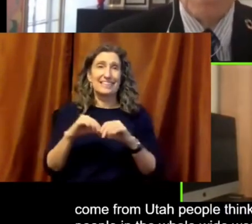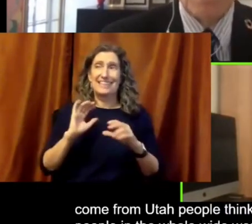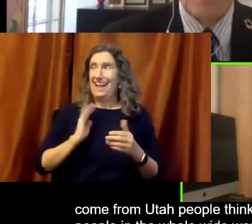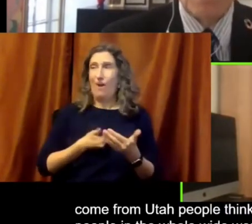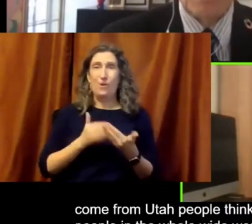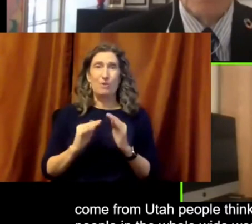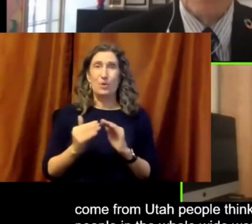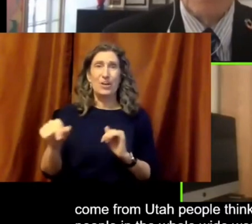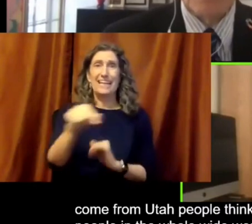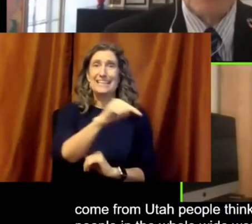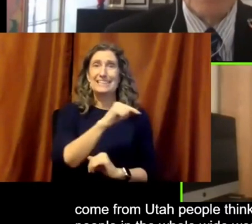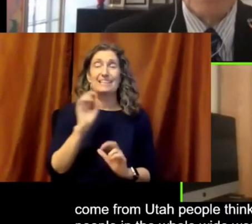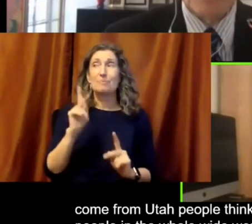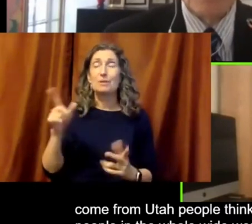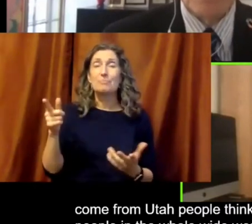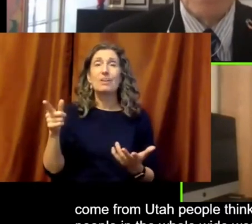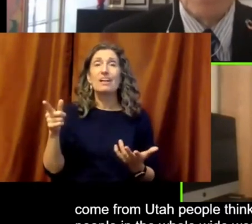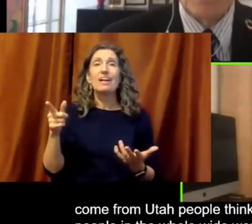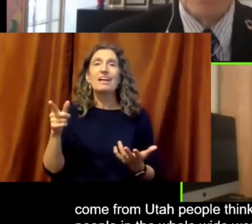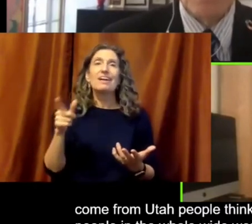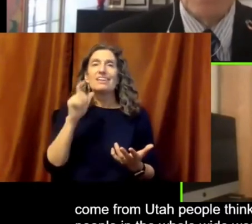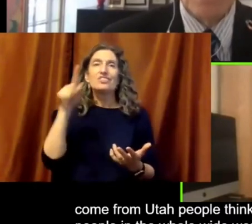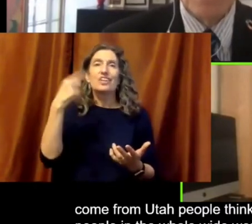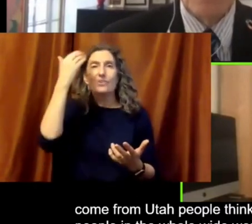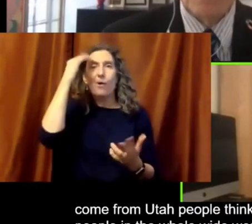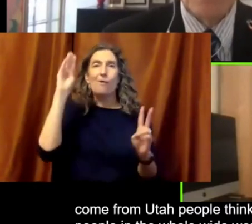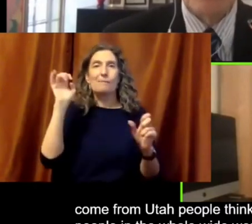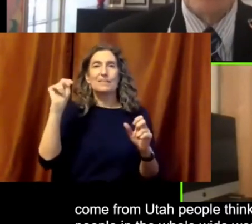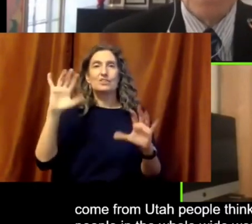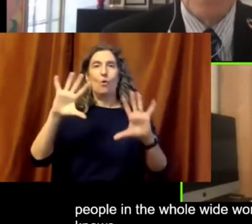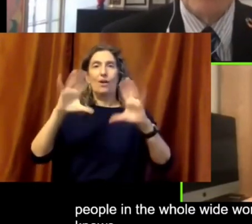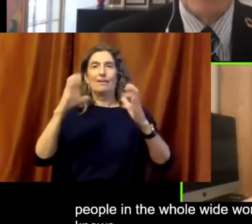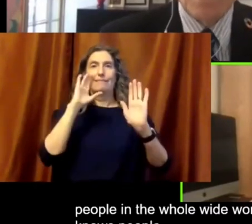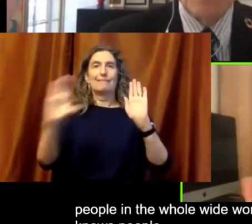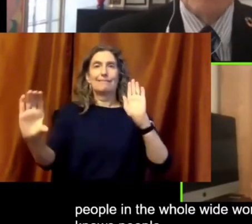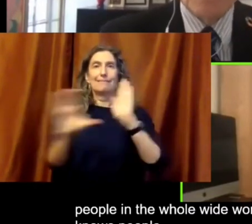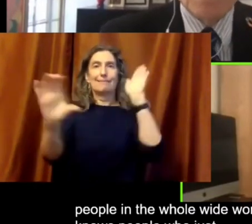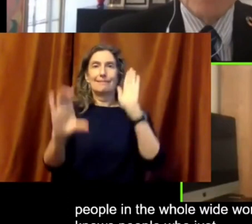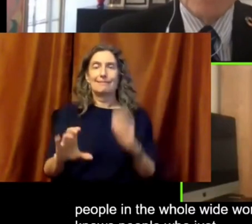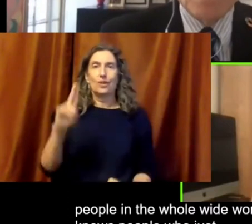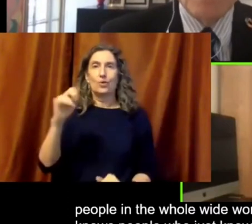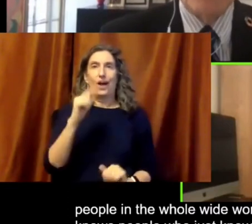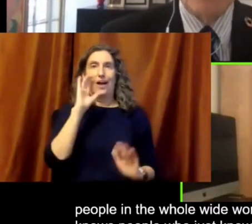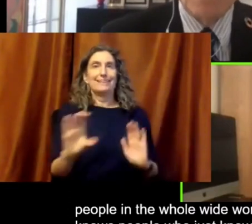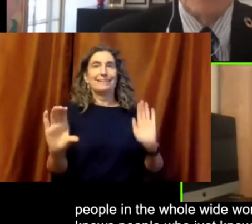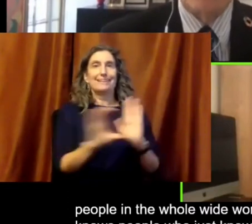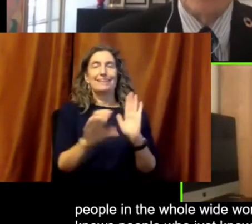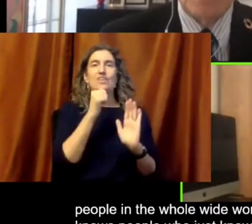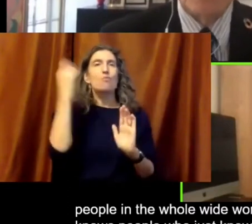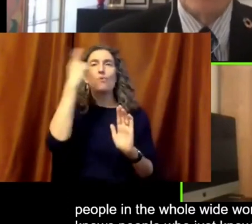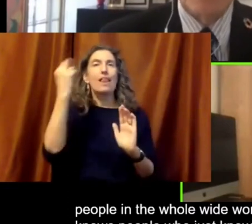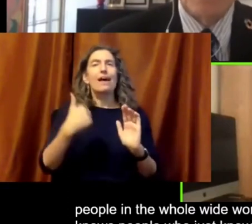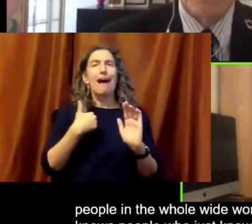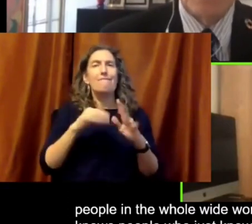diversity in our communities that most people who just know the brand of Minnesota or the brand of